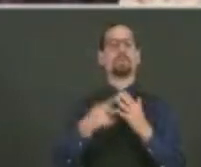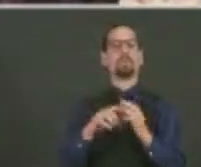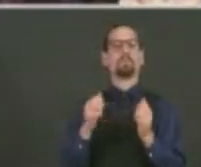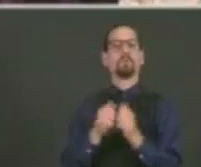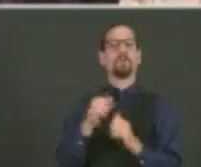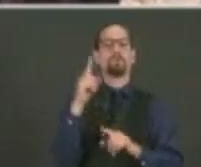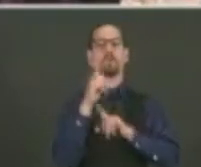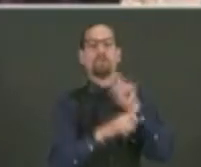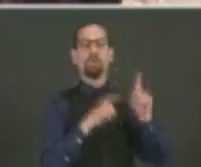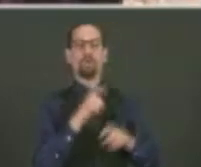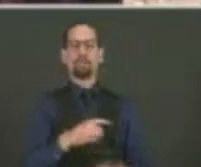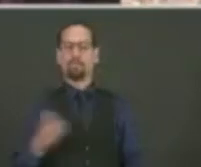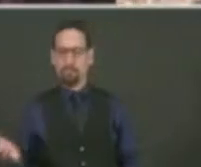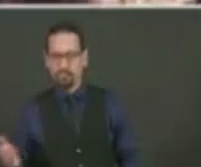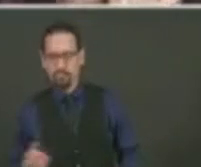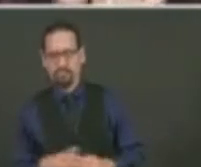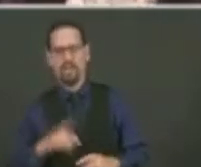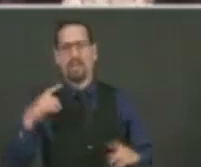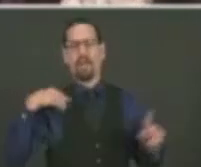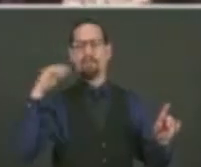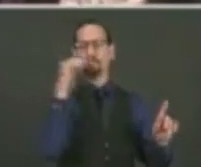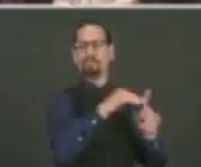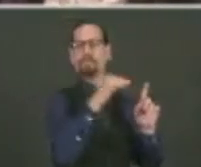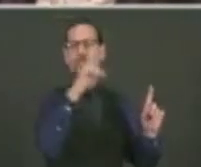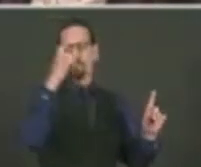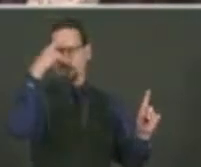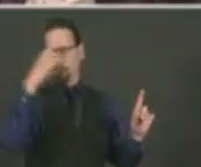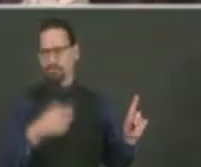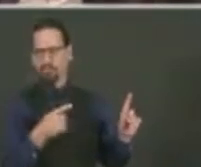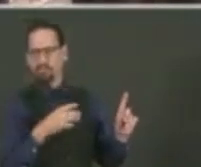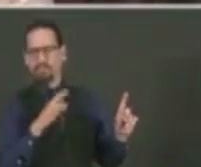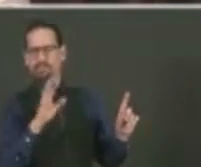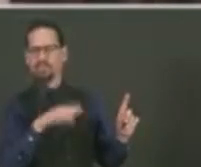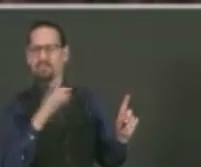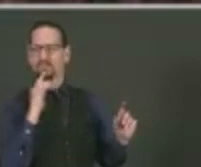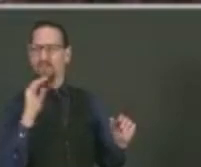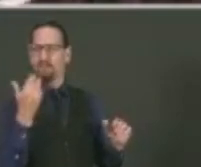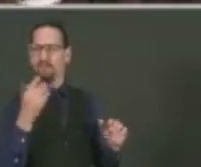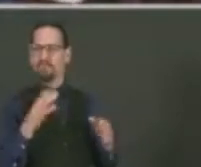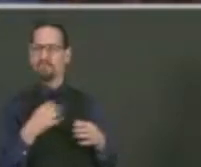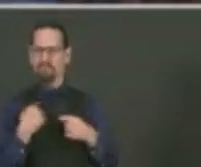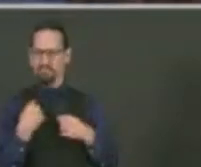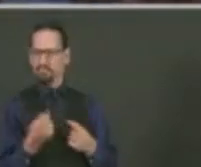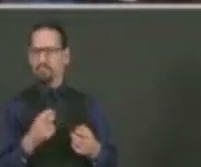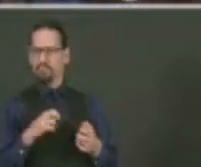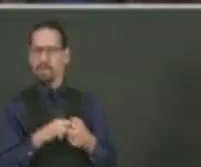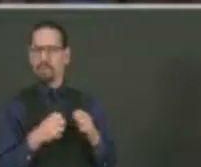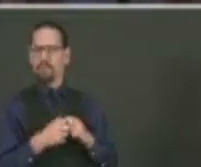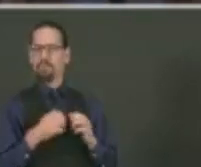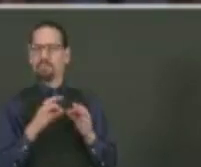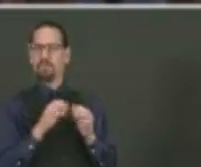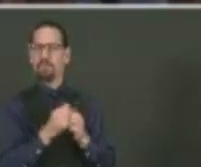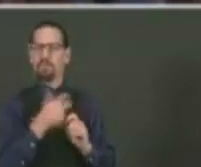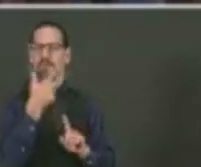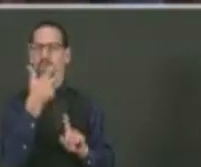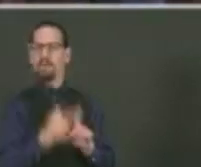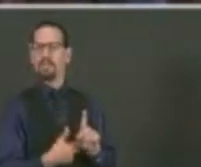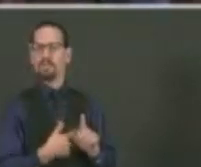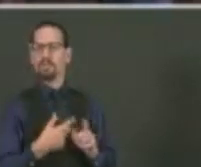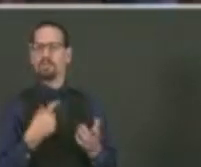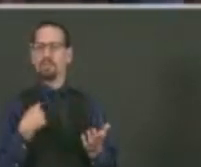There appears to be a serious disconnect here. Over the last three months or so, we've had extensive conversations about